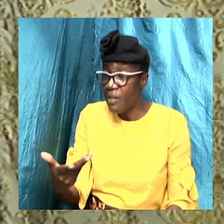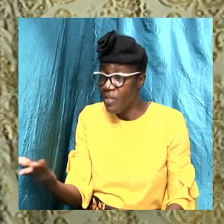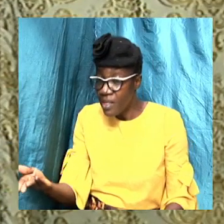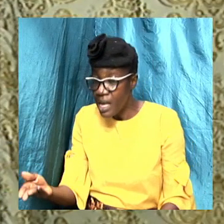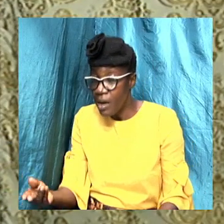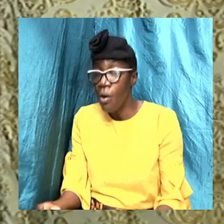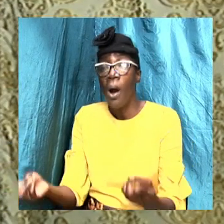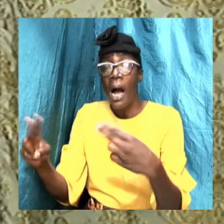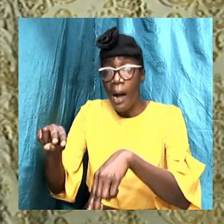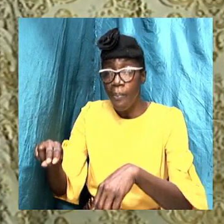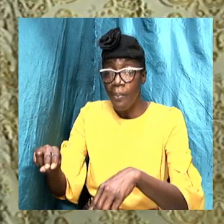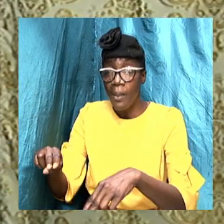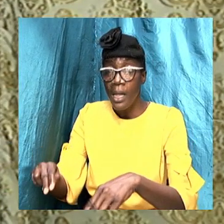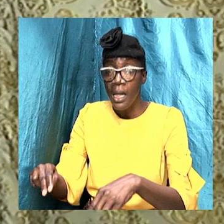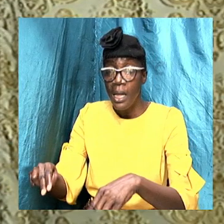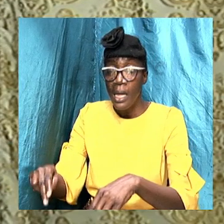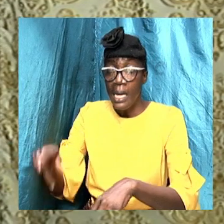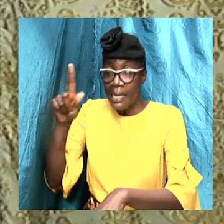past.